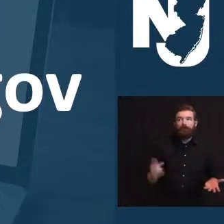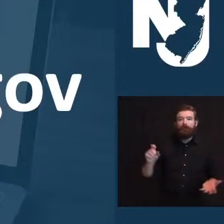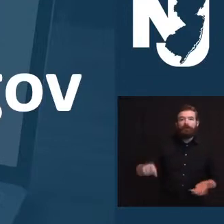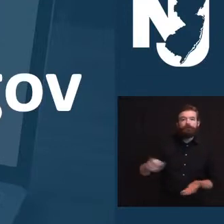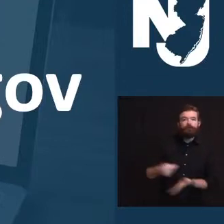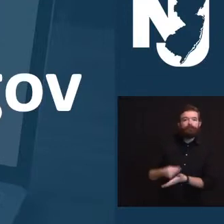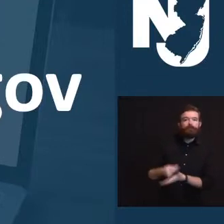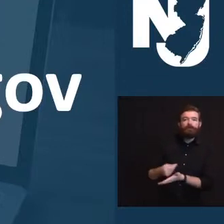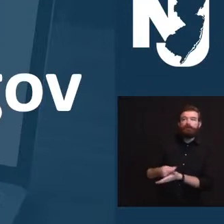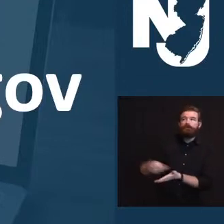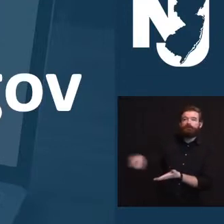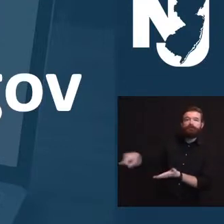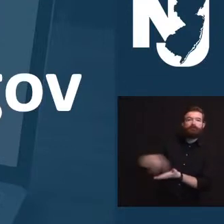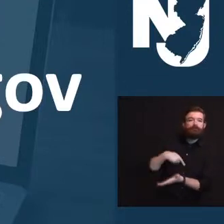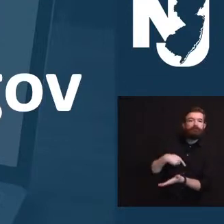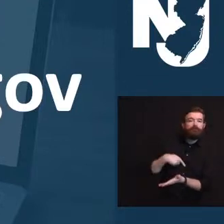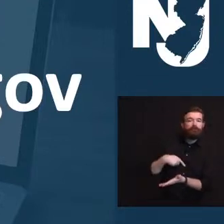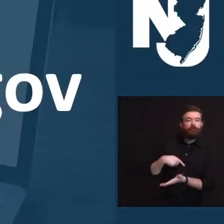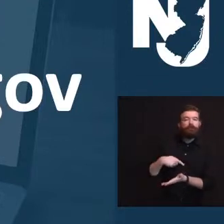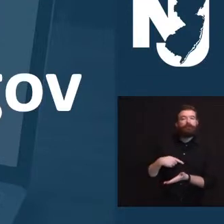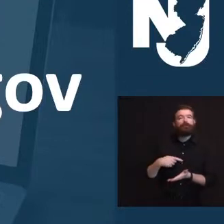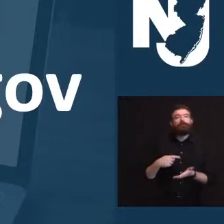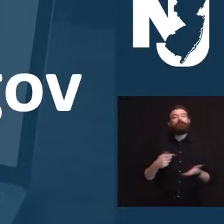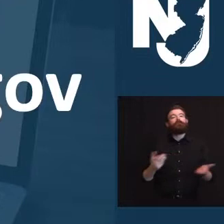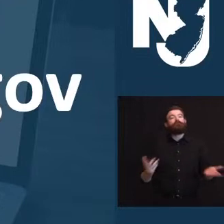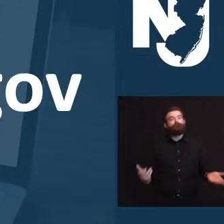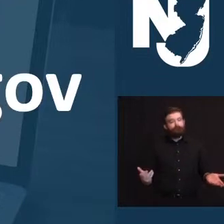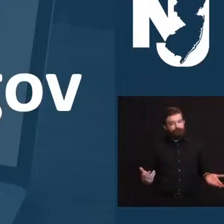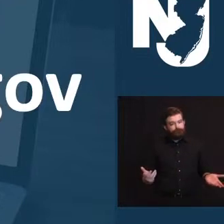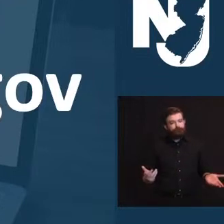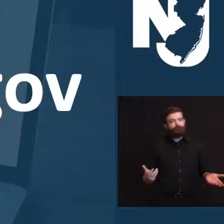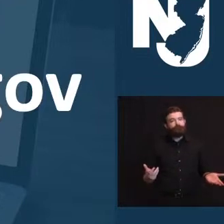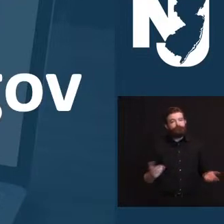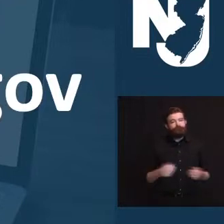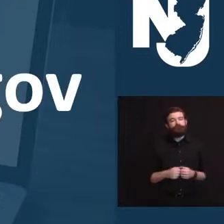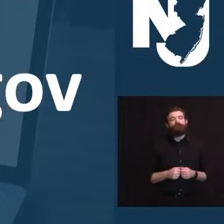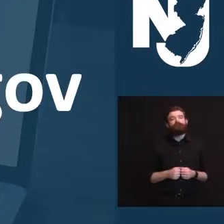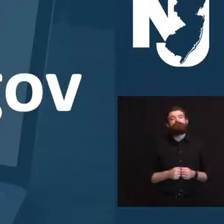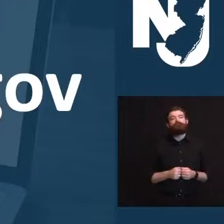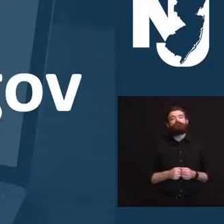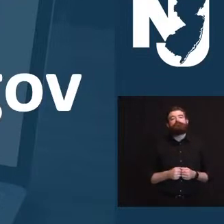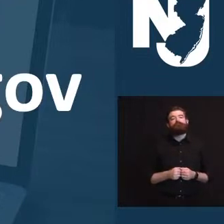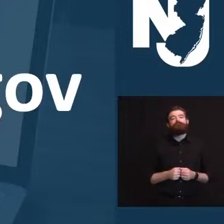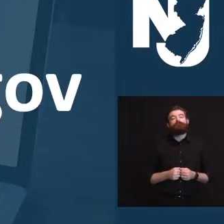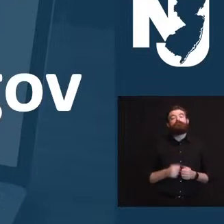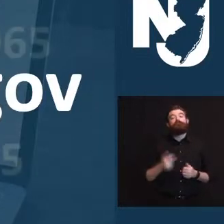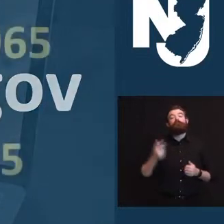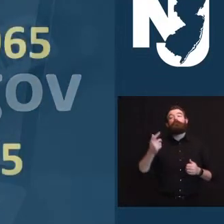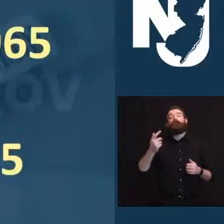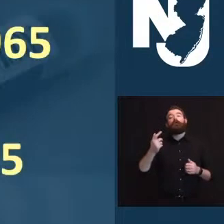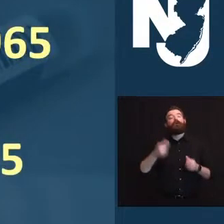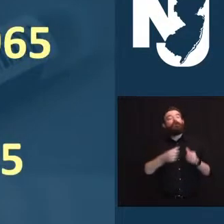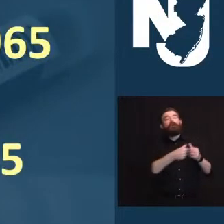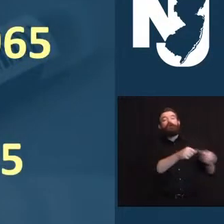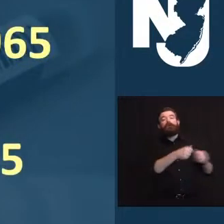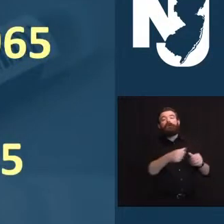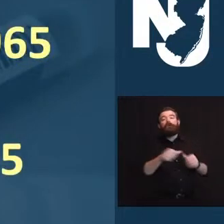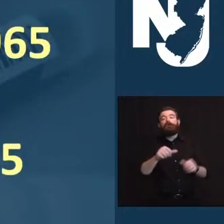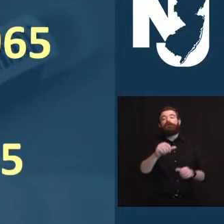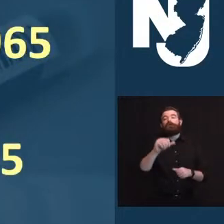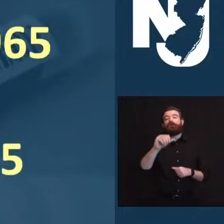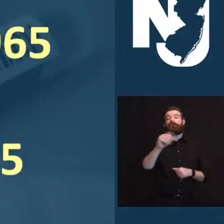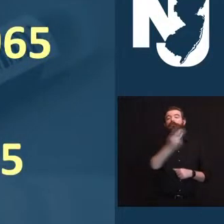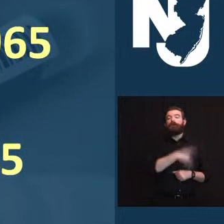it will be. So with that, let's turn to our overnight numbers. Today we're reporting an additional 2